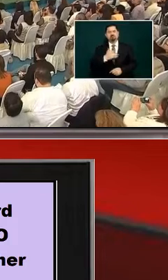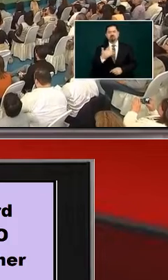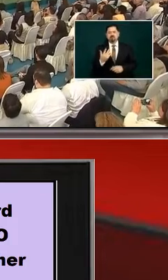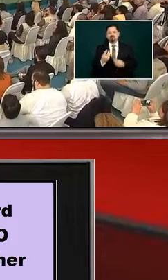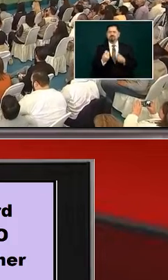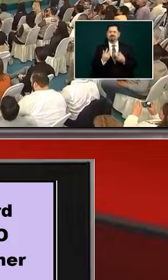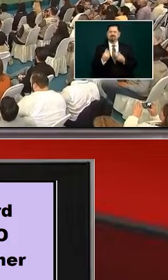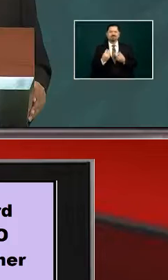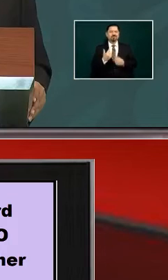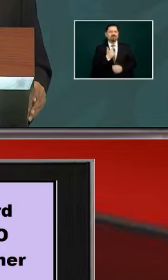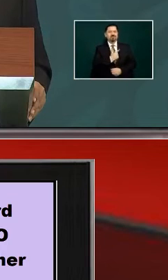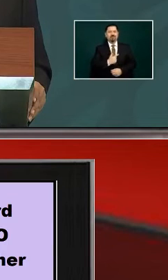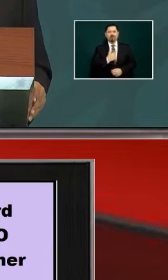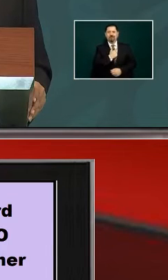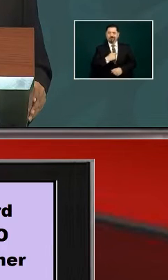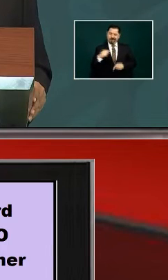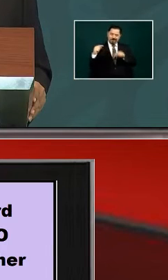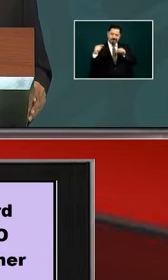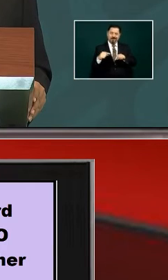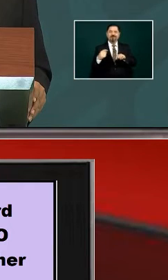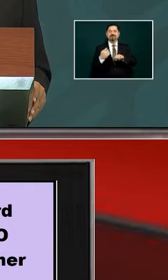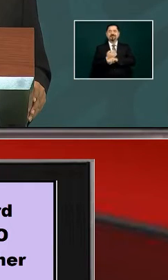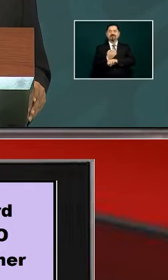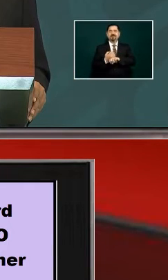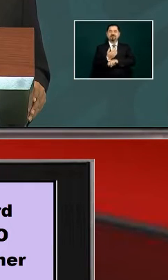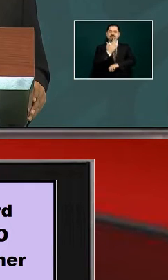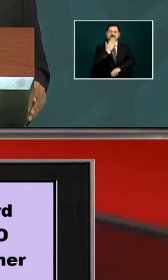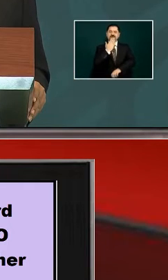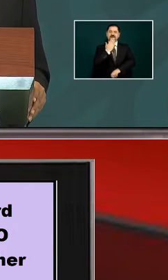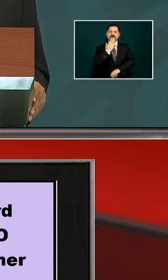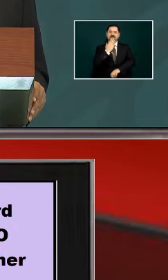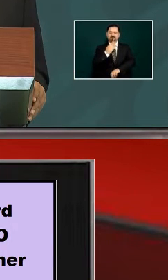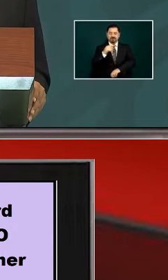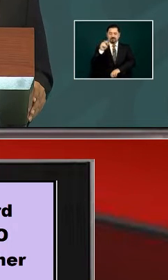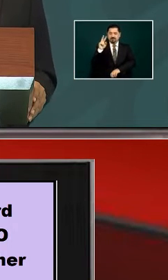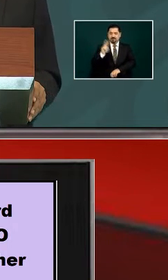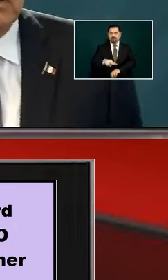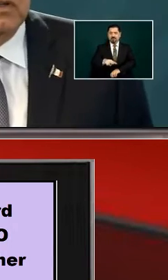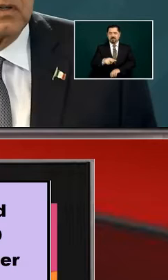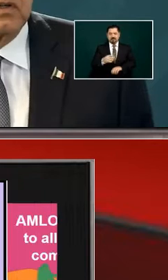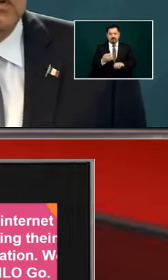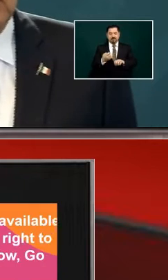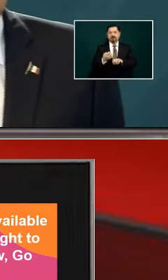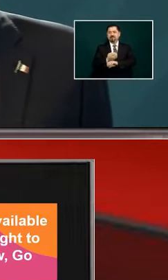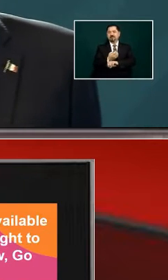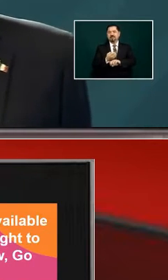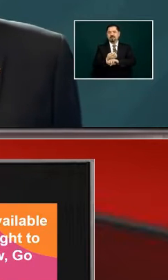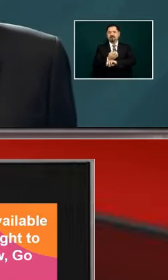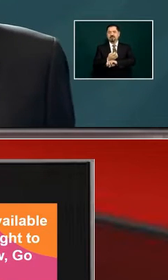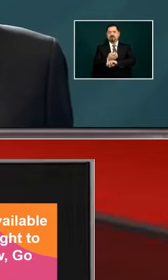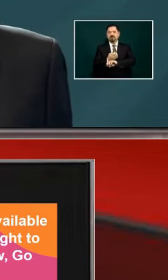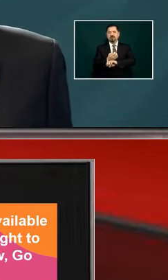to be in Sonora this state